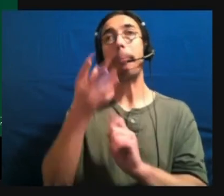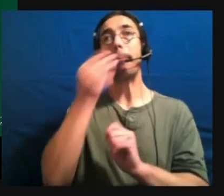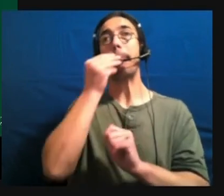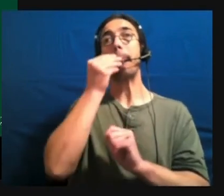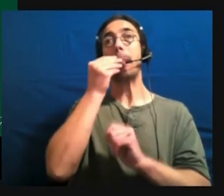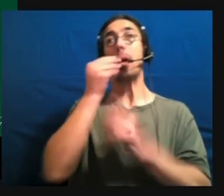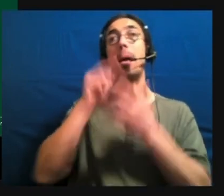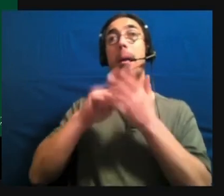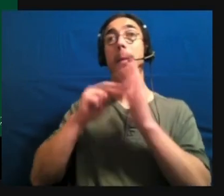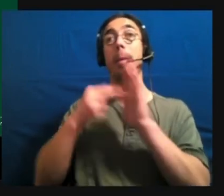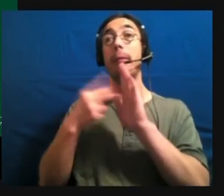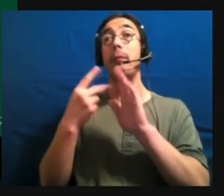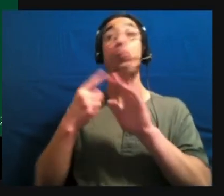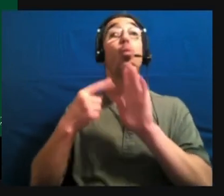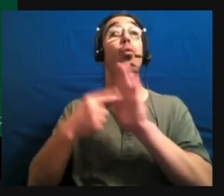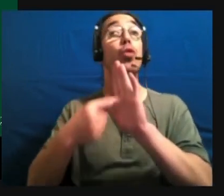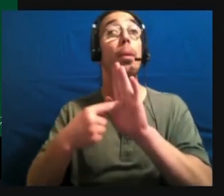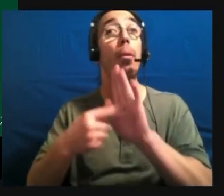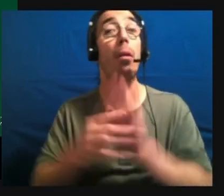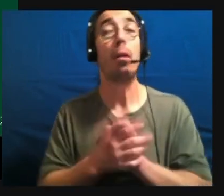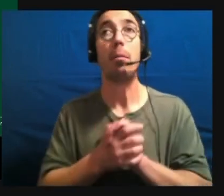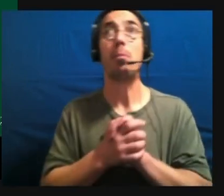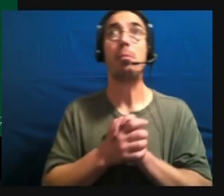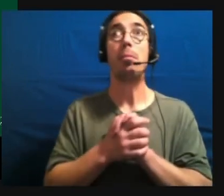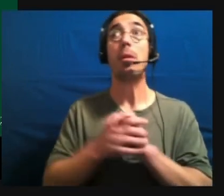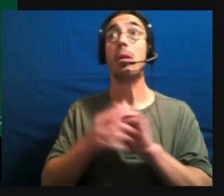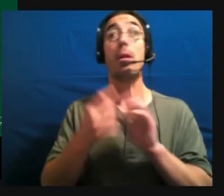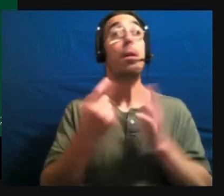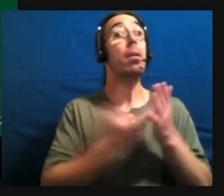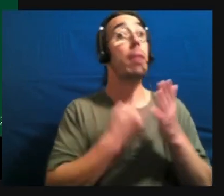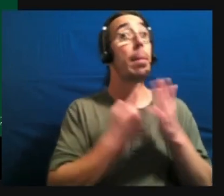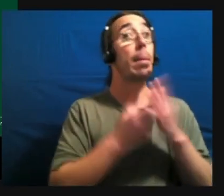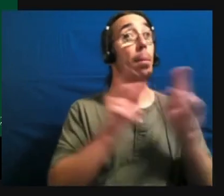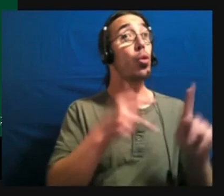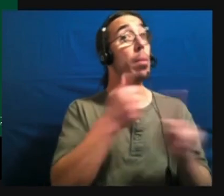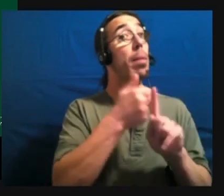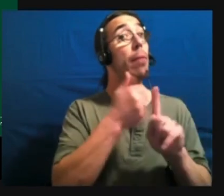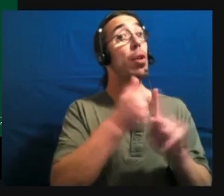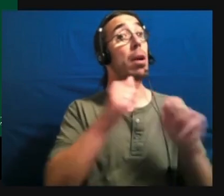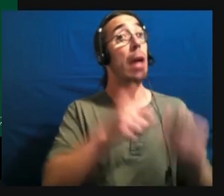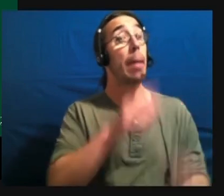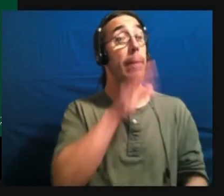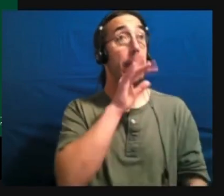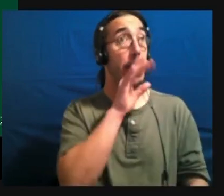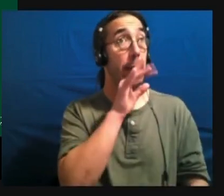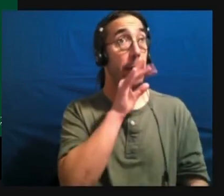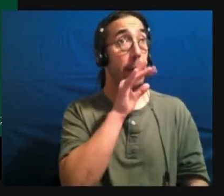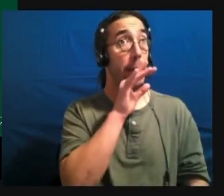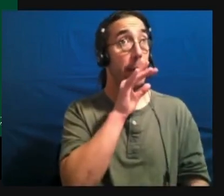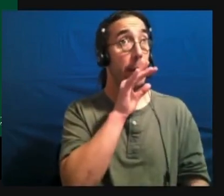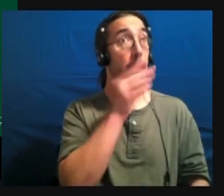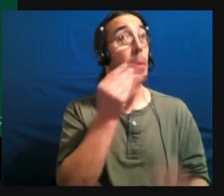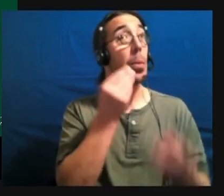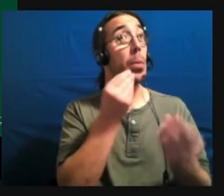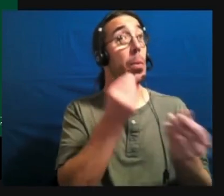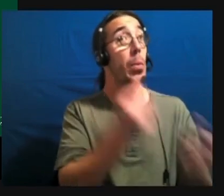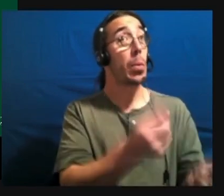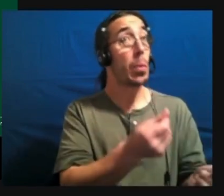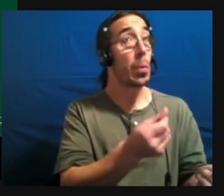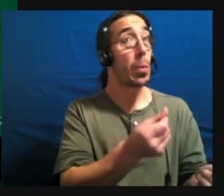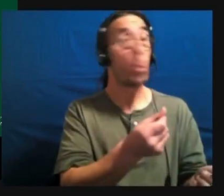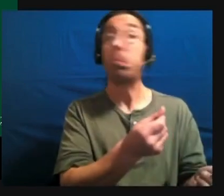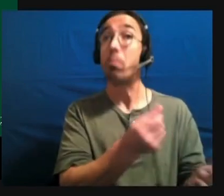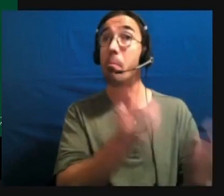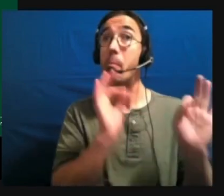circumstance, they might be able to speak and be, uh, fluent and fluid in their speech.